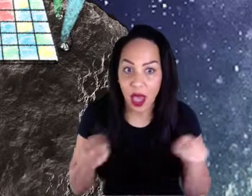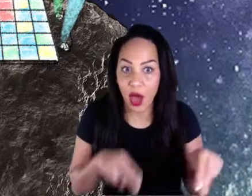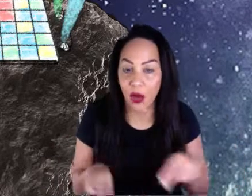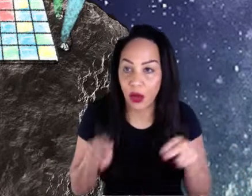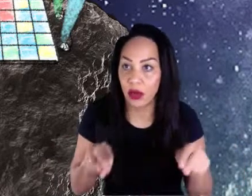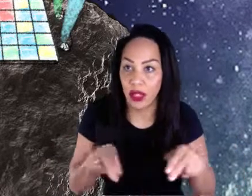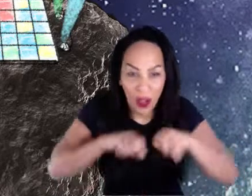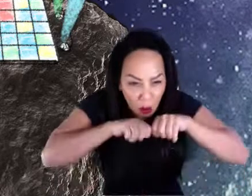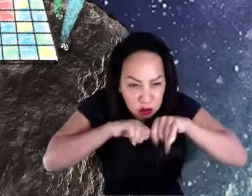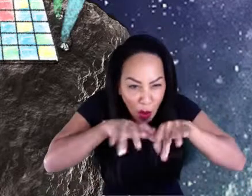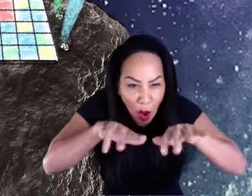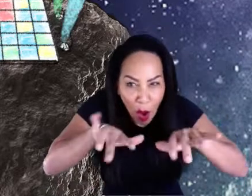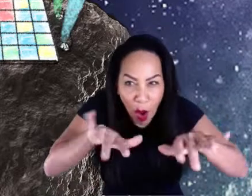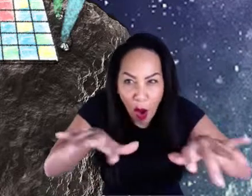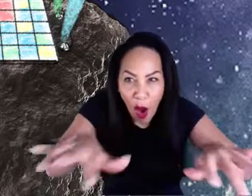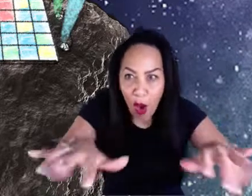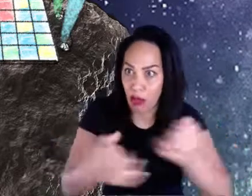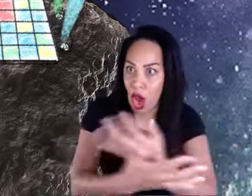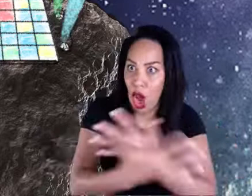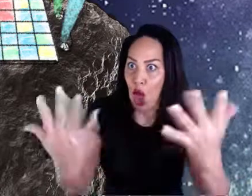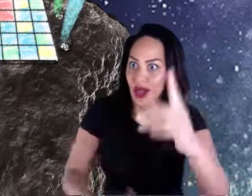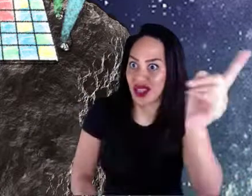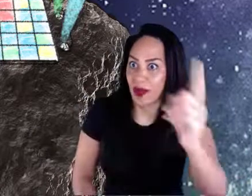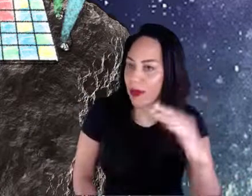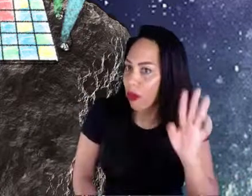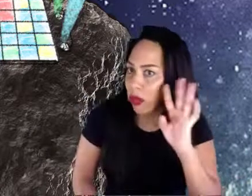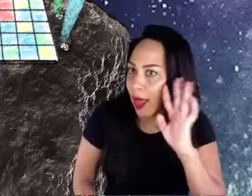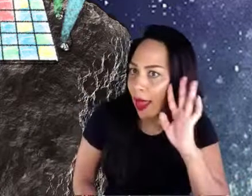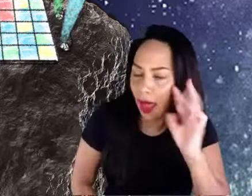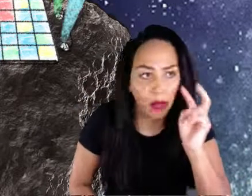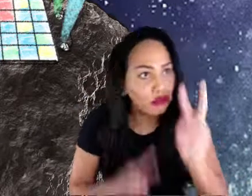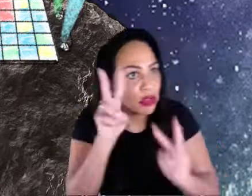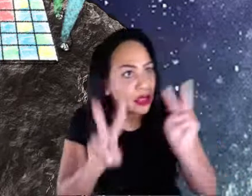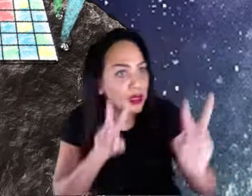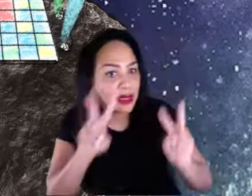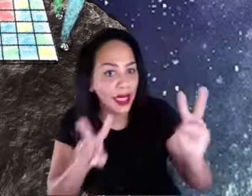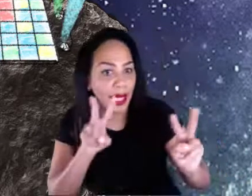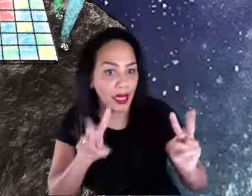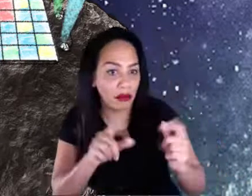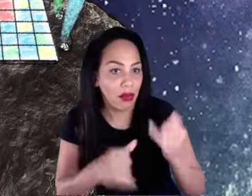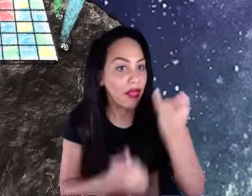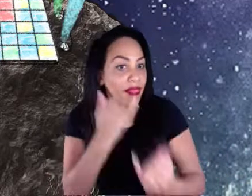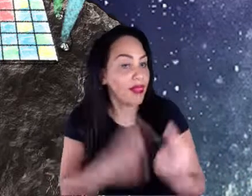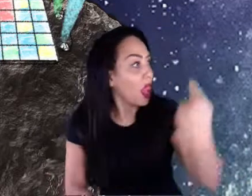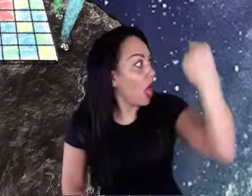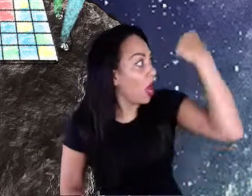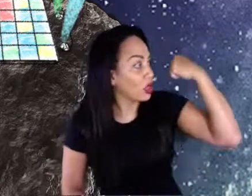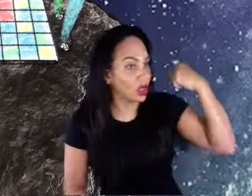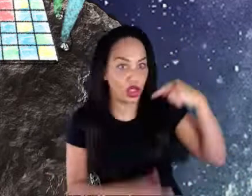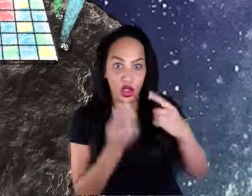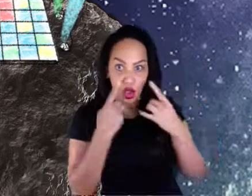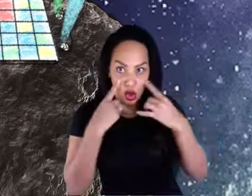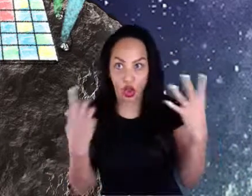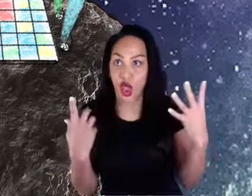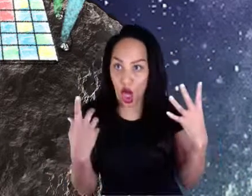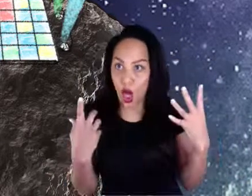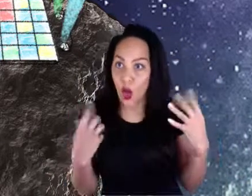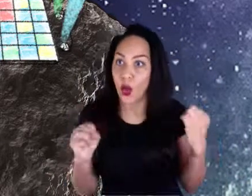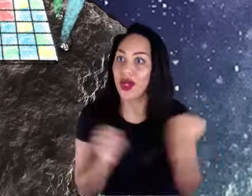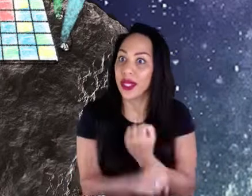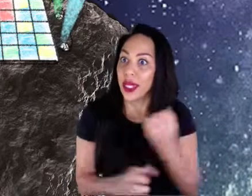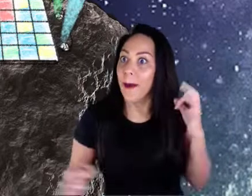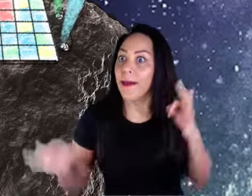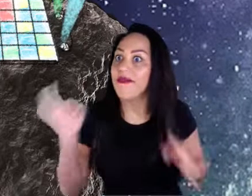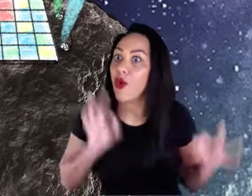in the last show that we did, we were able to do a performance where